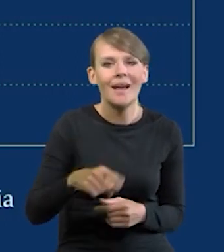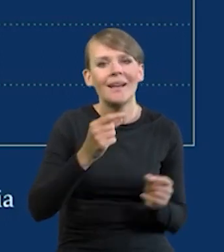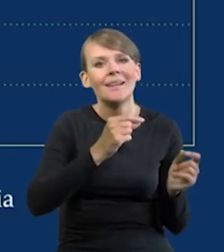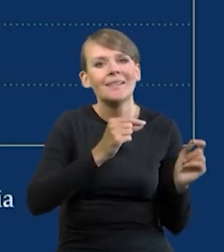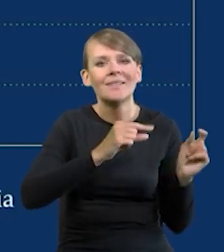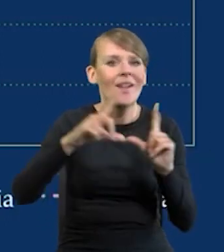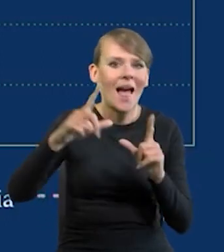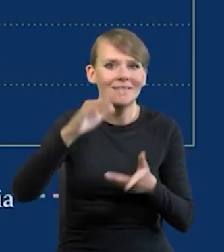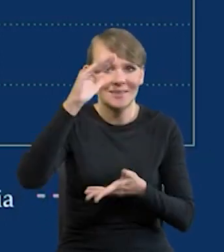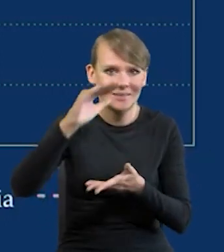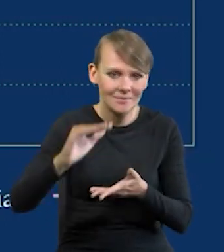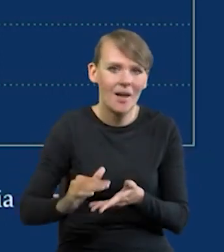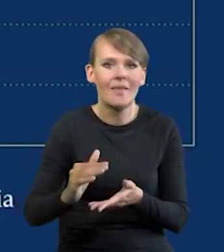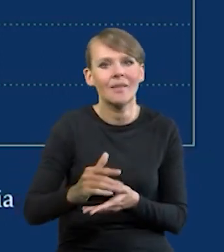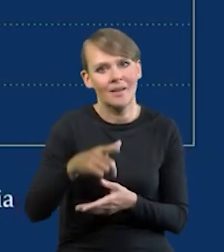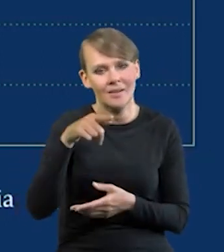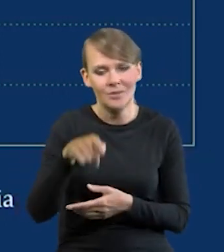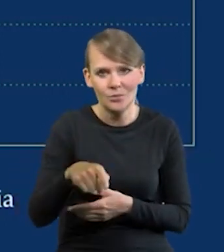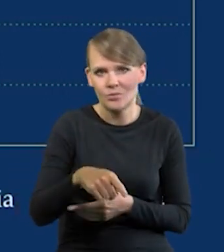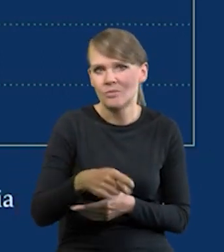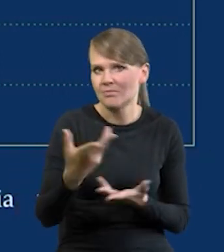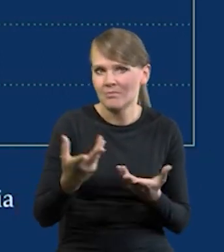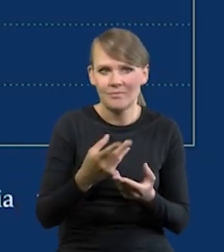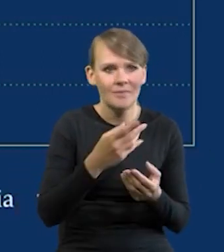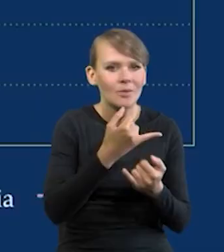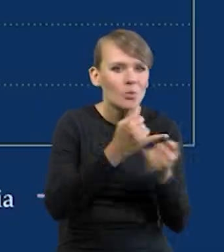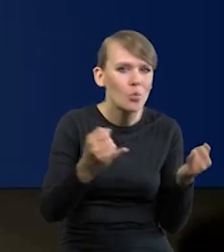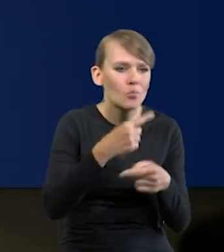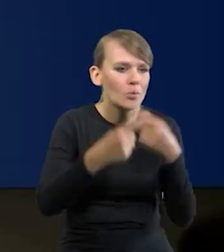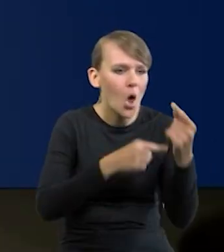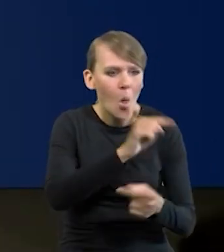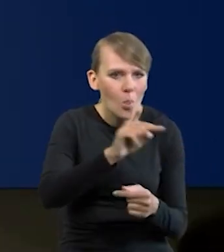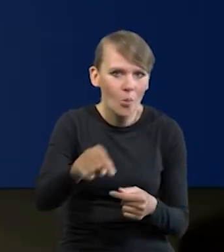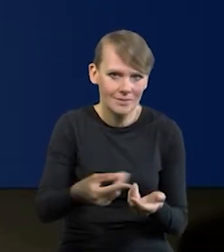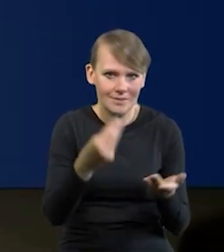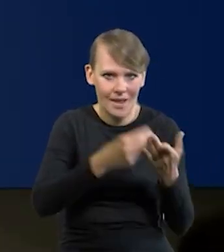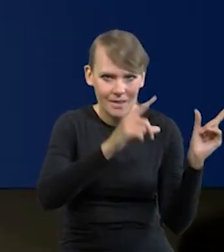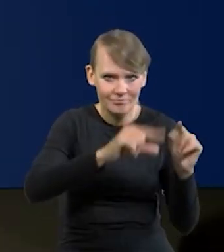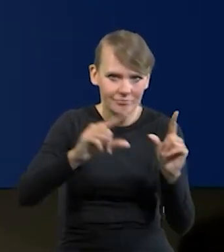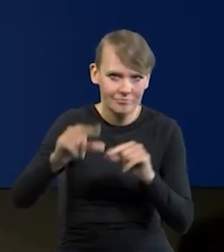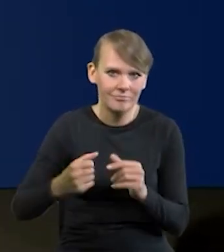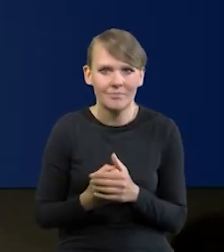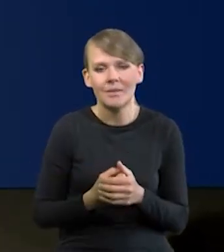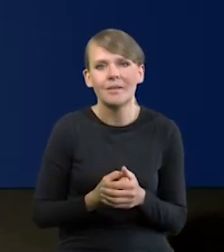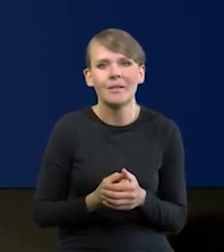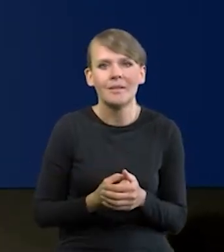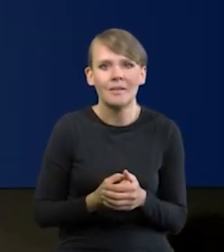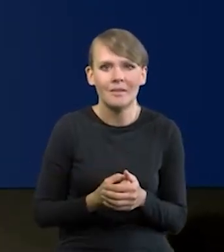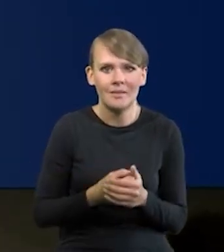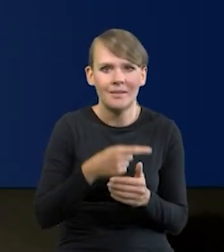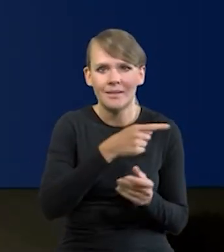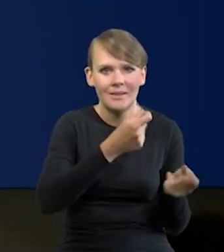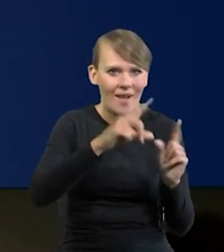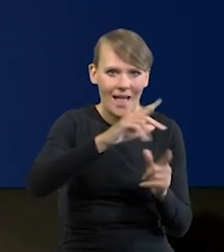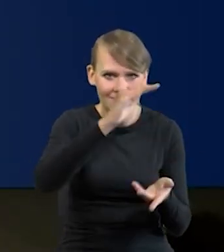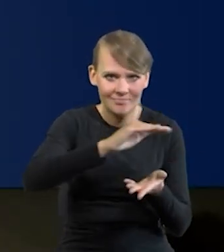stays at 8.2%, and over the next month it will be 7% plus an addition, he stated. By the year-end, it should go